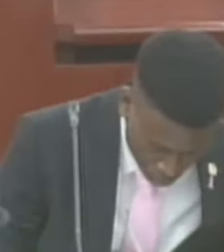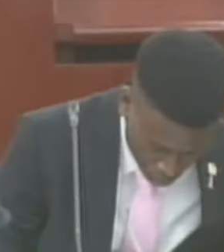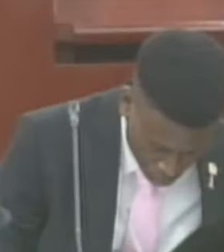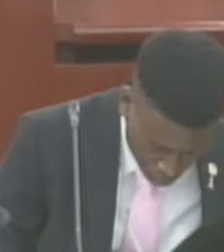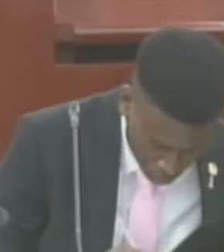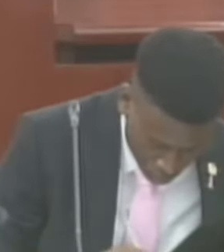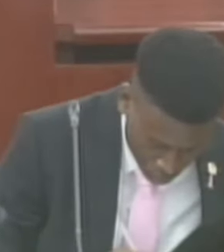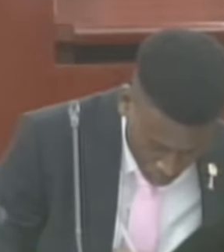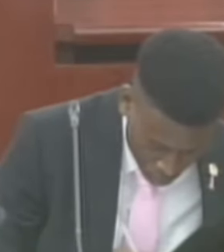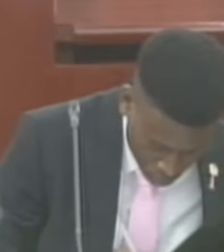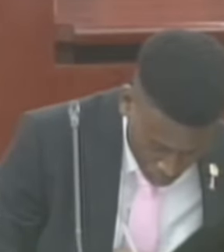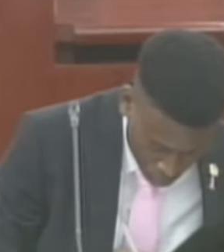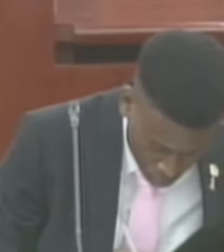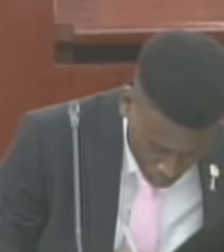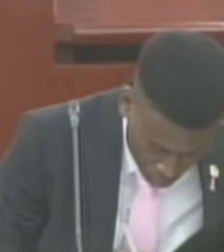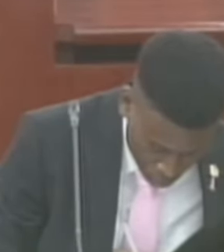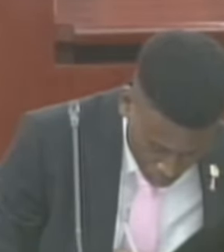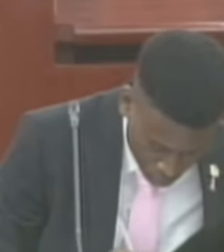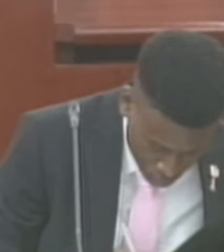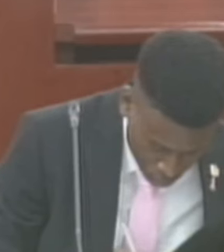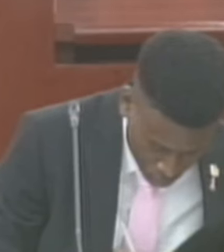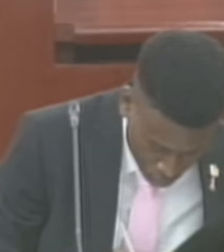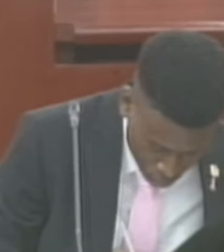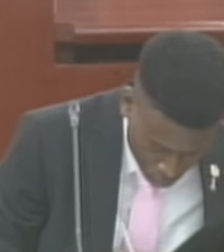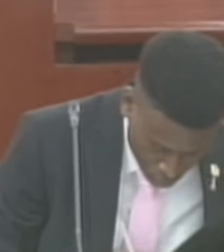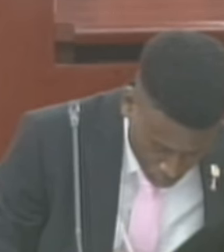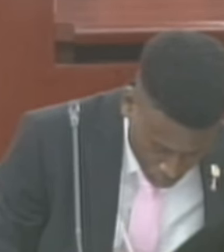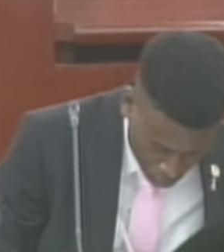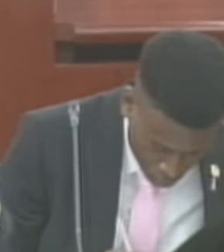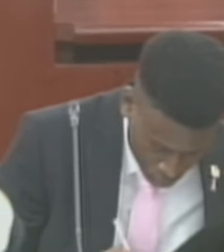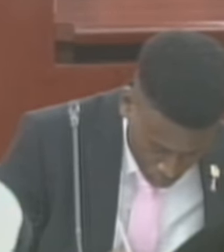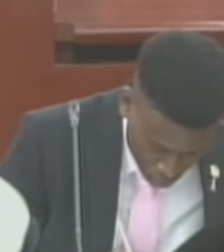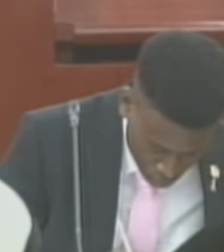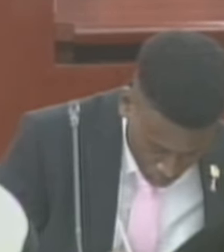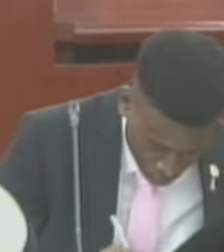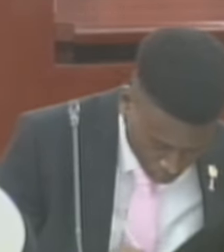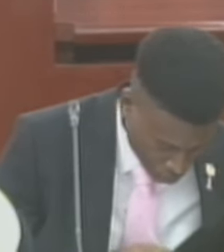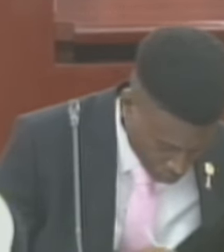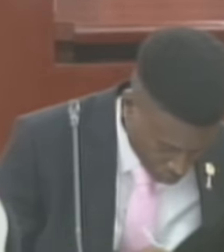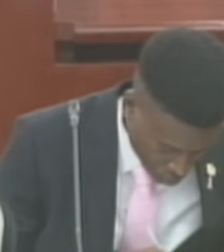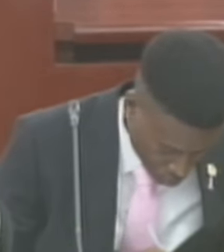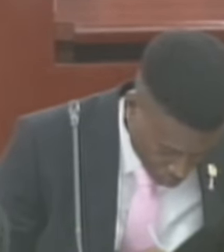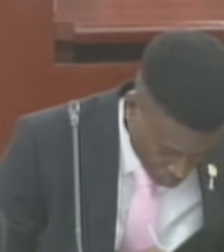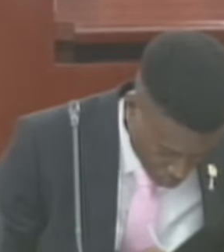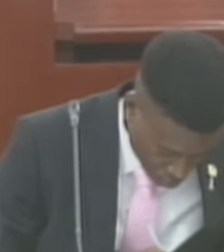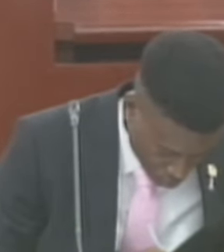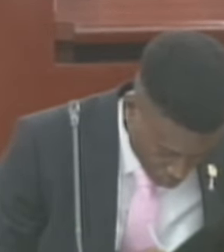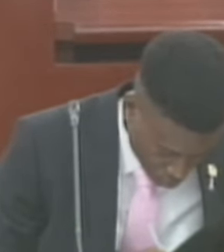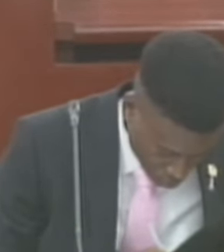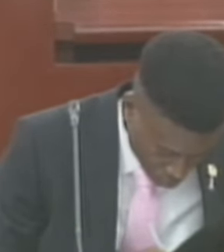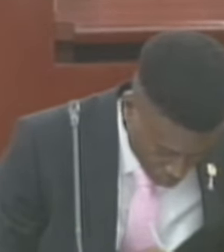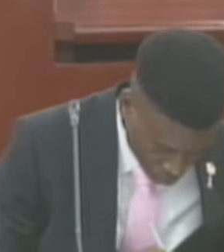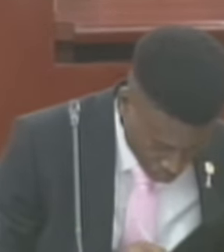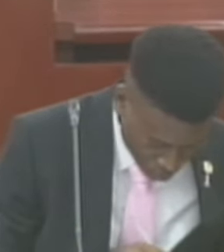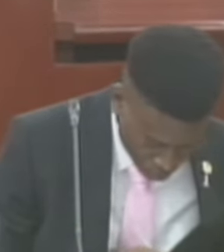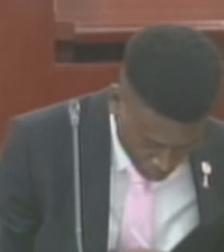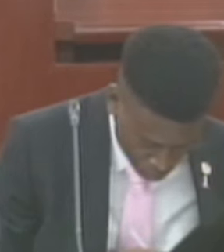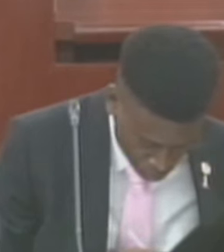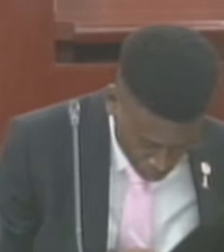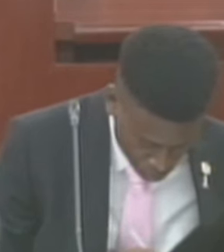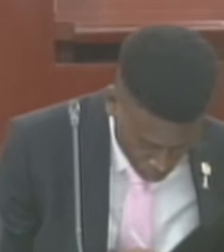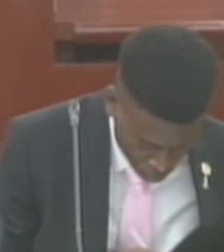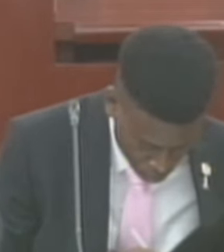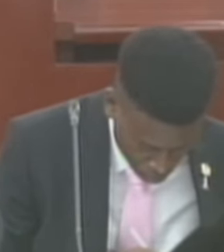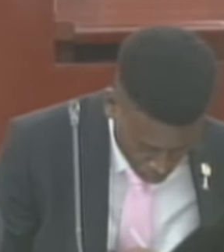bill, the Firearms Amendment Bill 2023 be removed from the order paper. Those in favor? Aye.